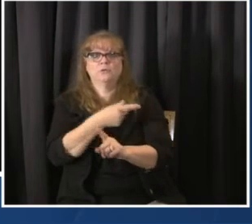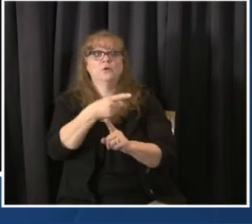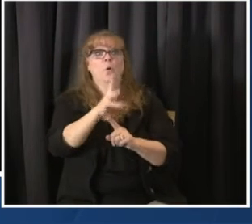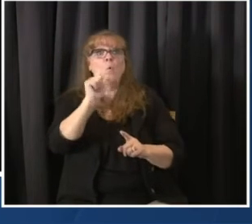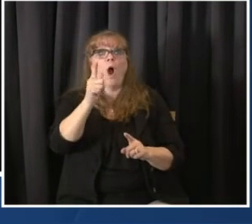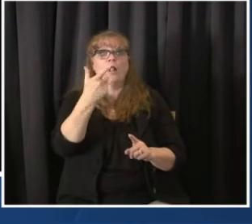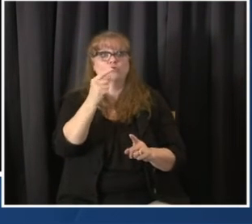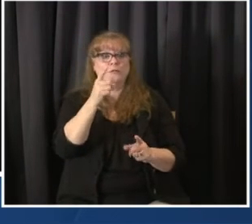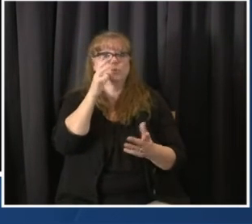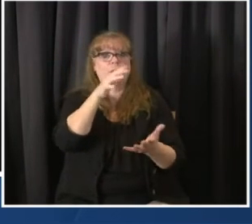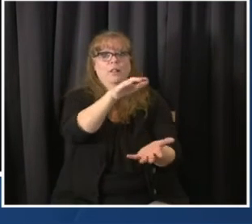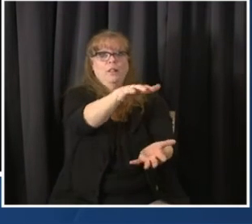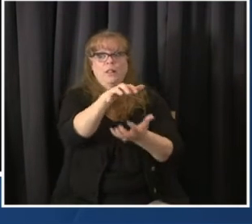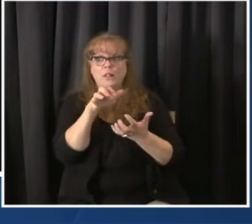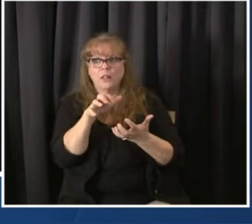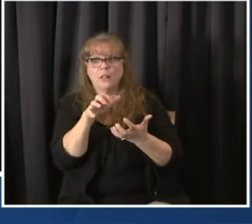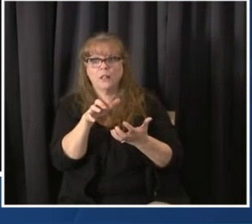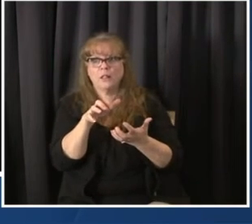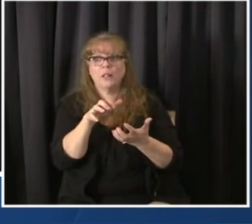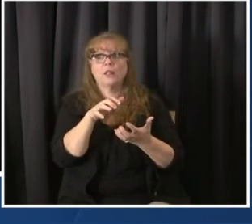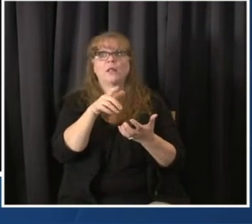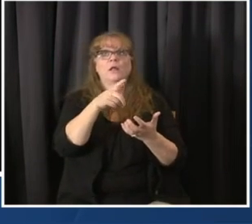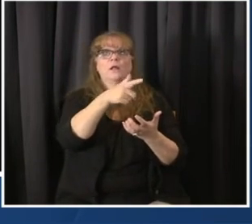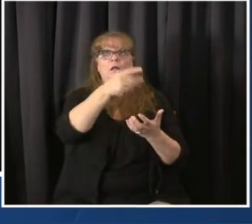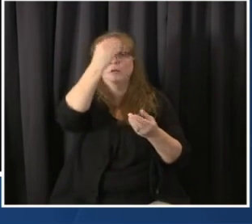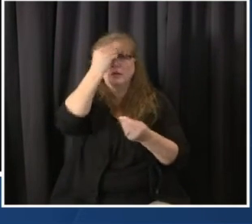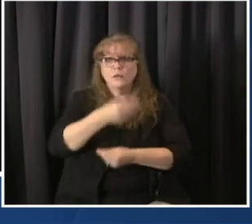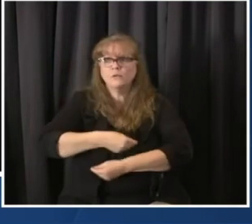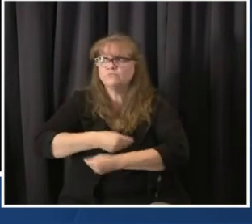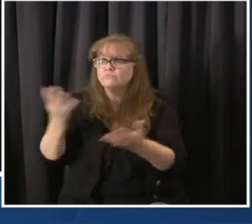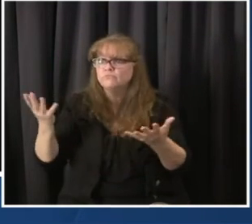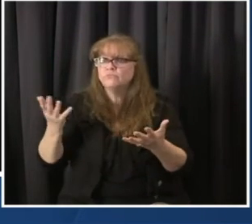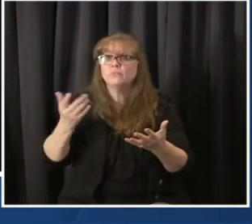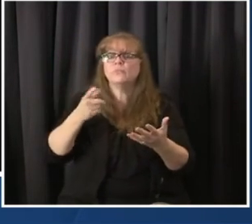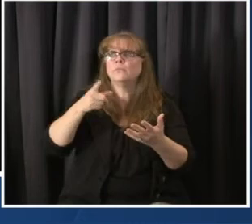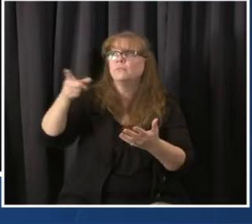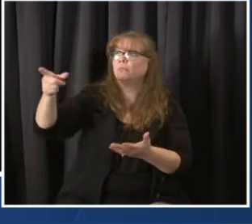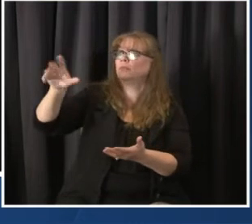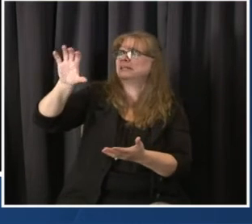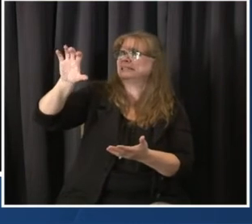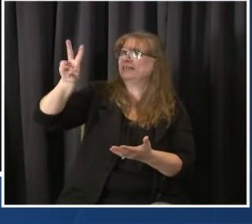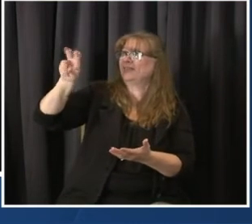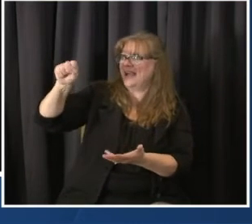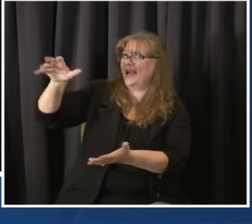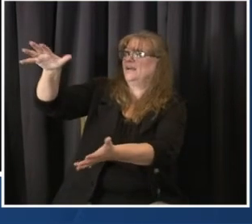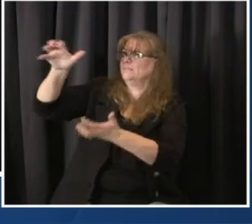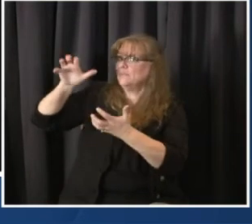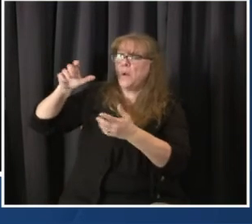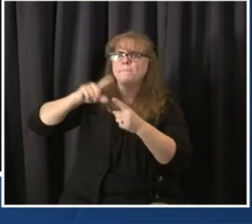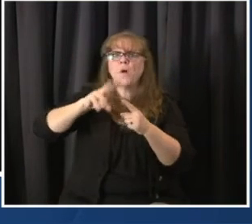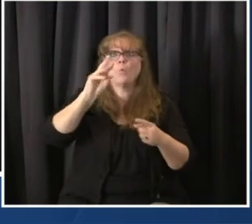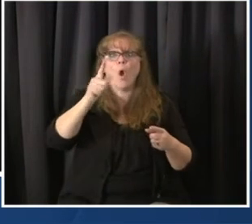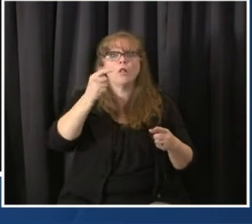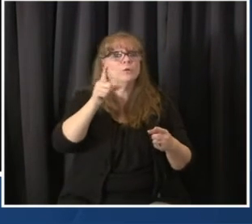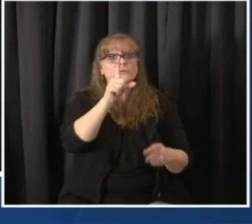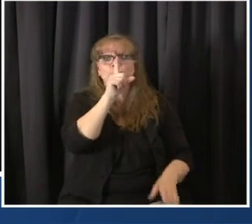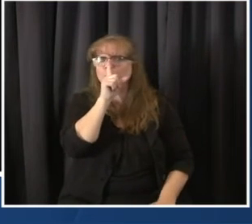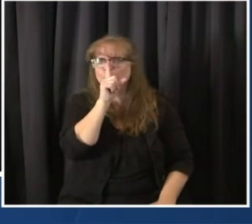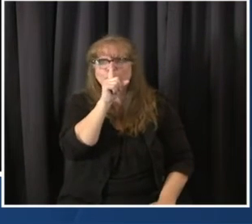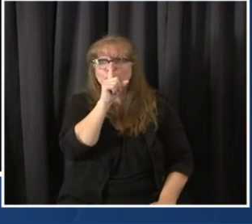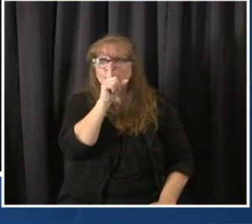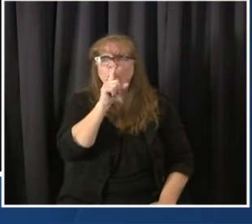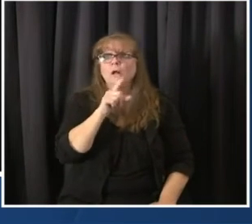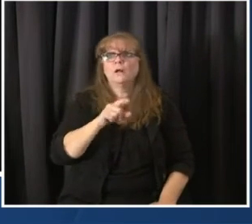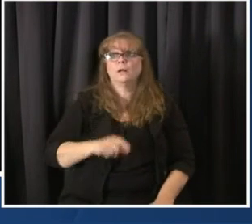And second question. I know Dr. Hurley said that the new variant is in the dominant strain, but I wonder if